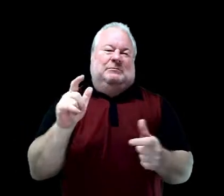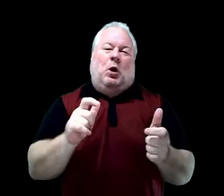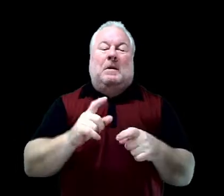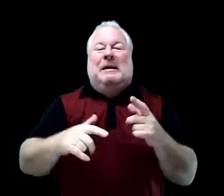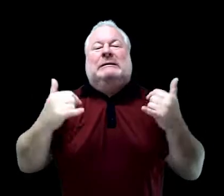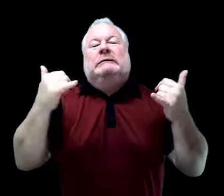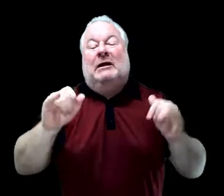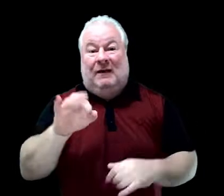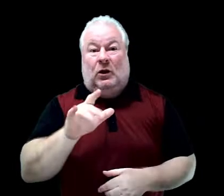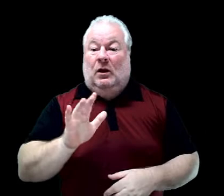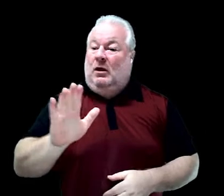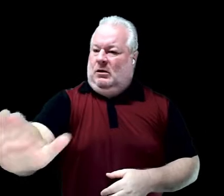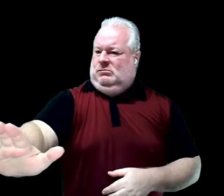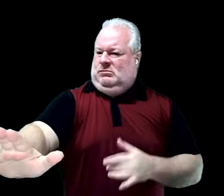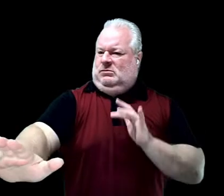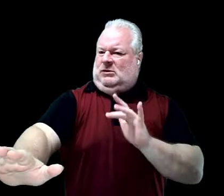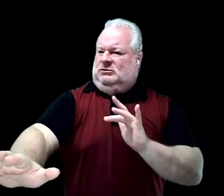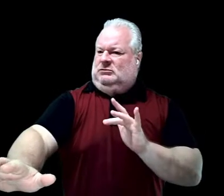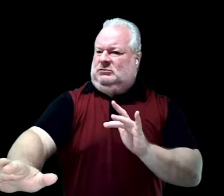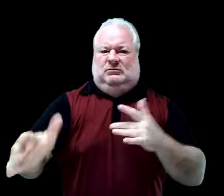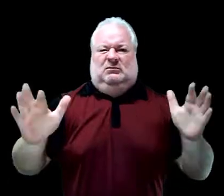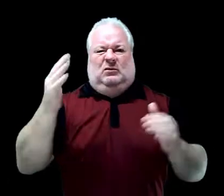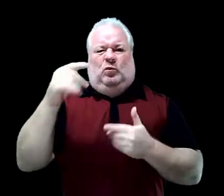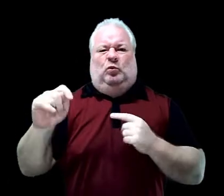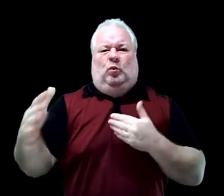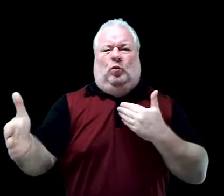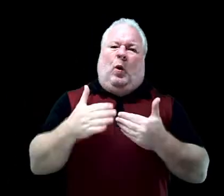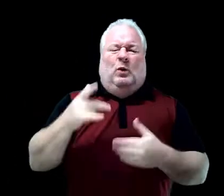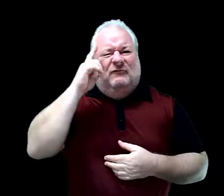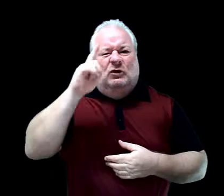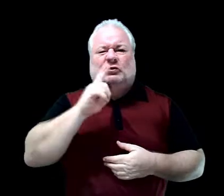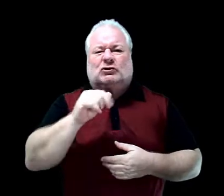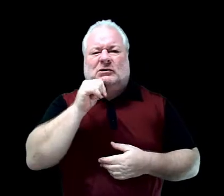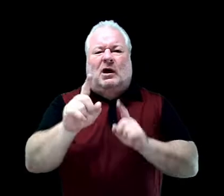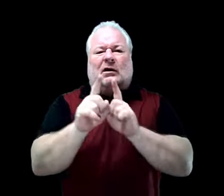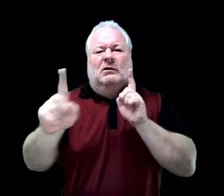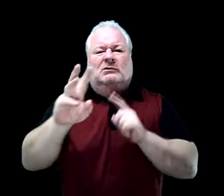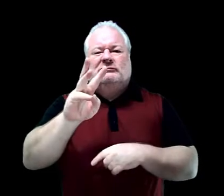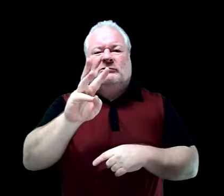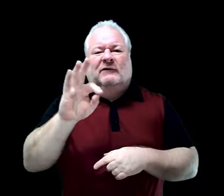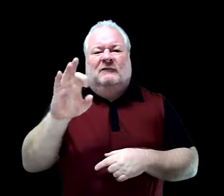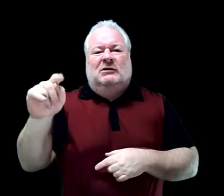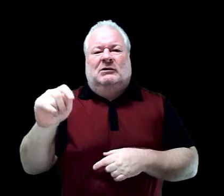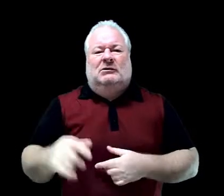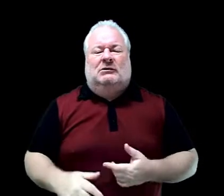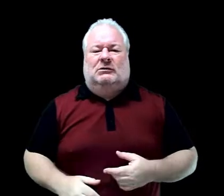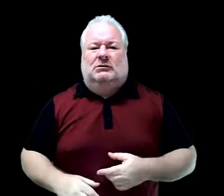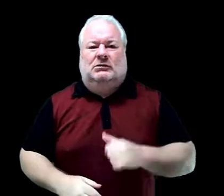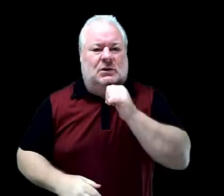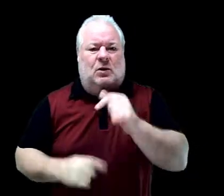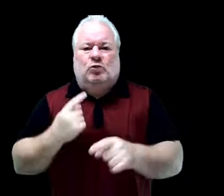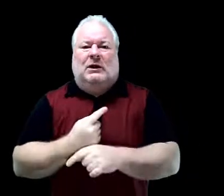But you know if you're touching a person with your arms out, you're definitely not six feet apart.